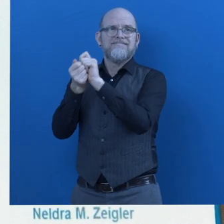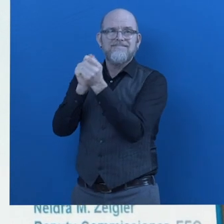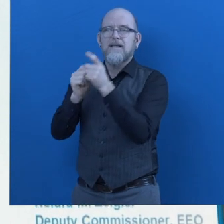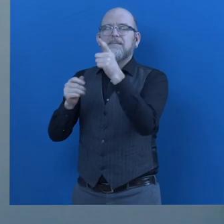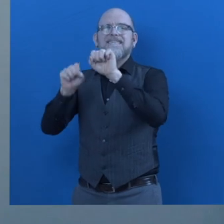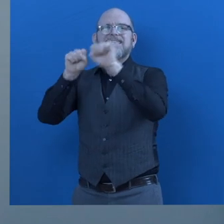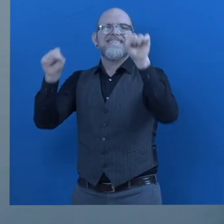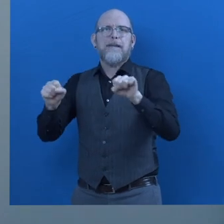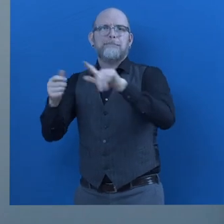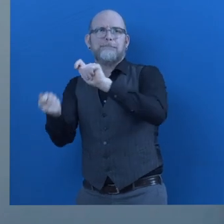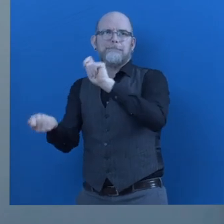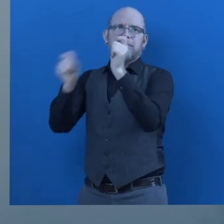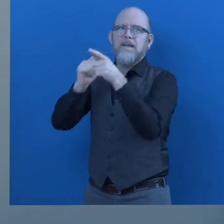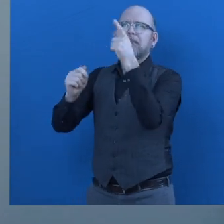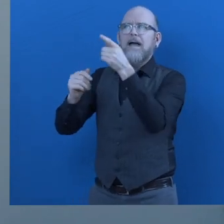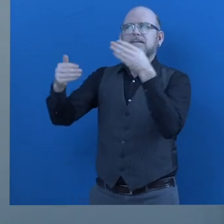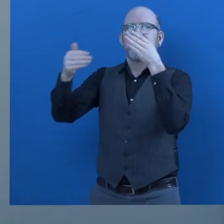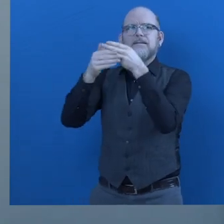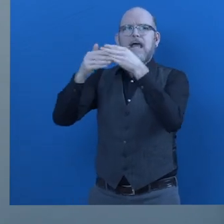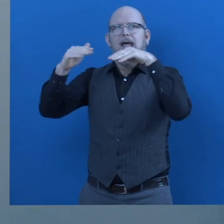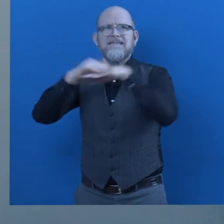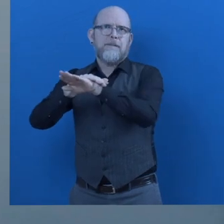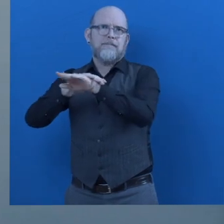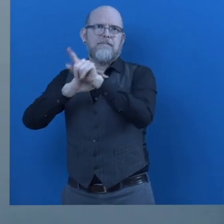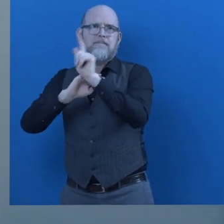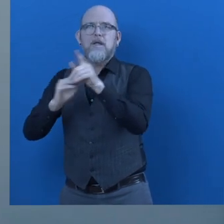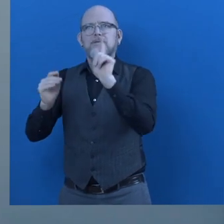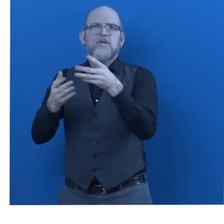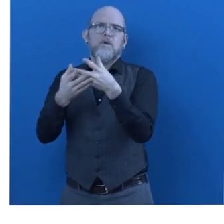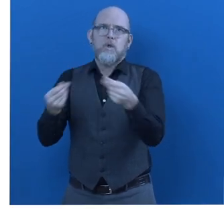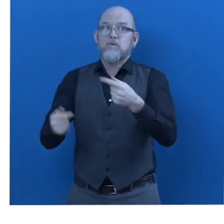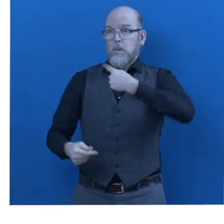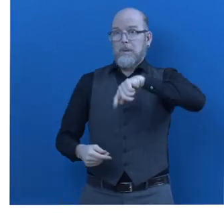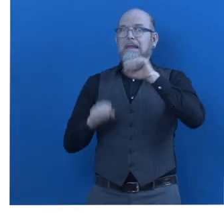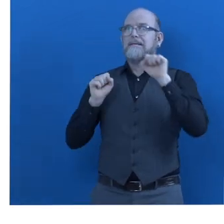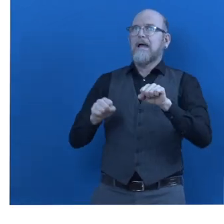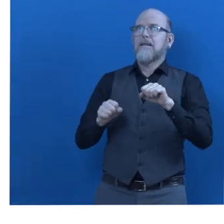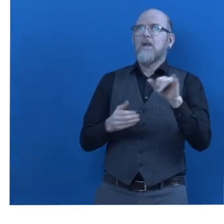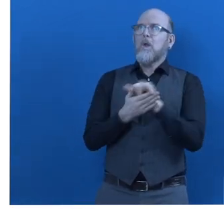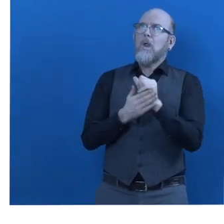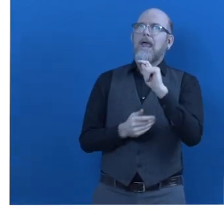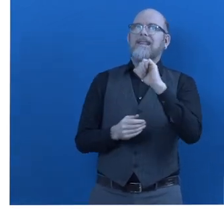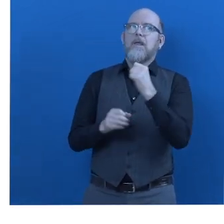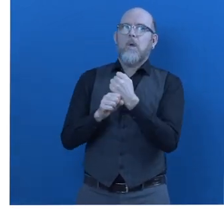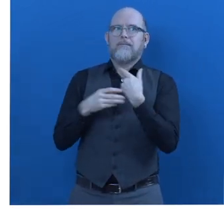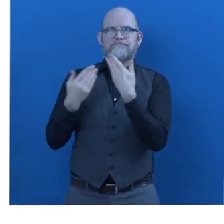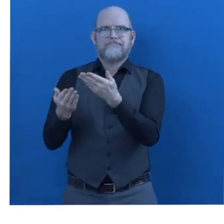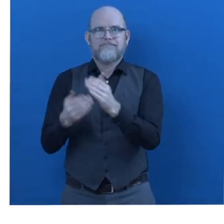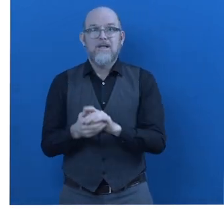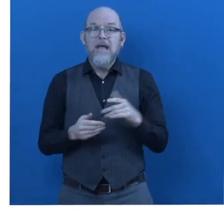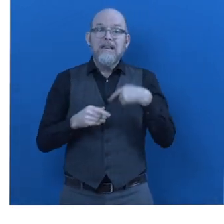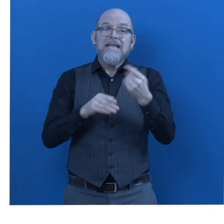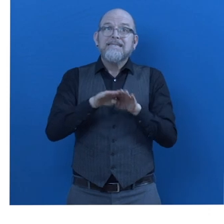to workforce development for people with disabilities and that is NYC at Work. What is next for NYC at Work?